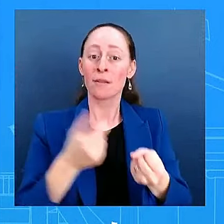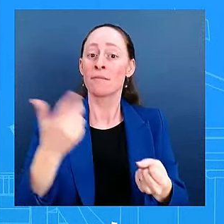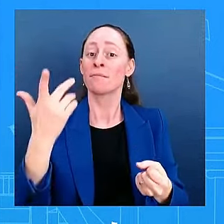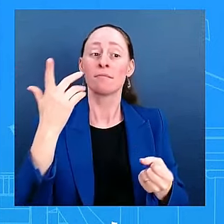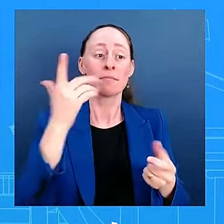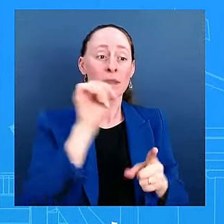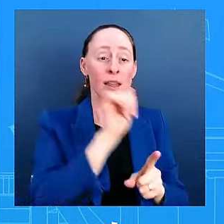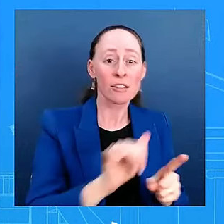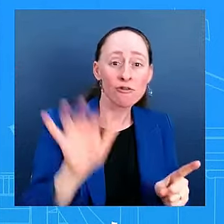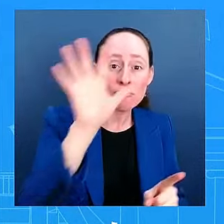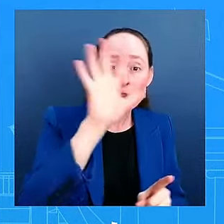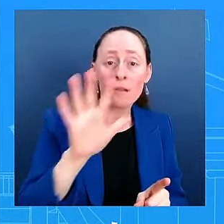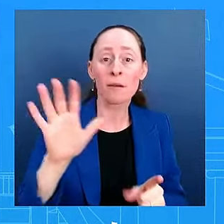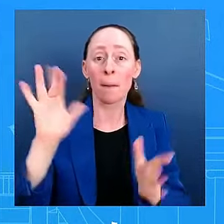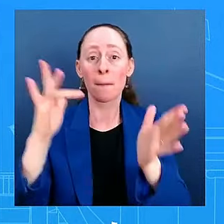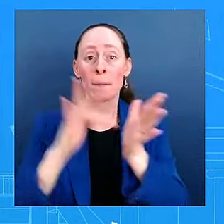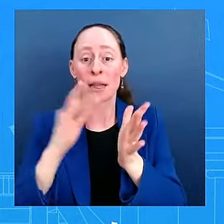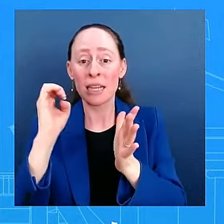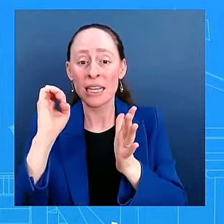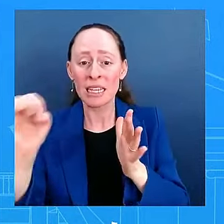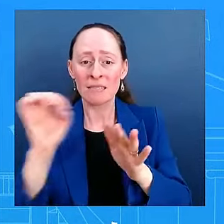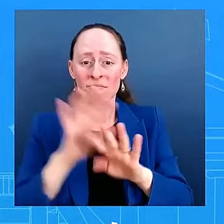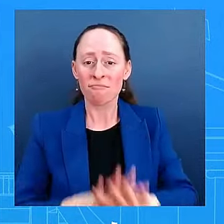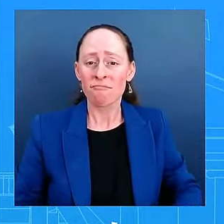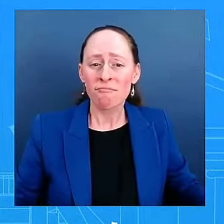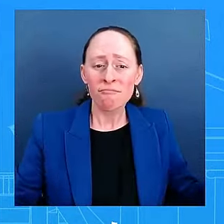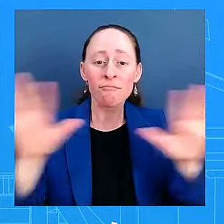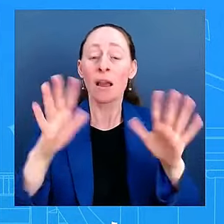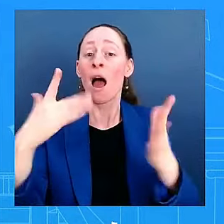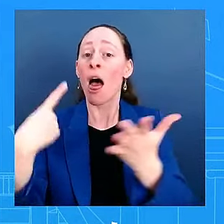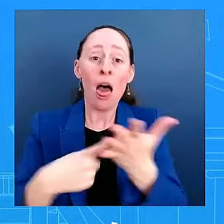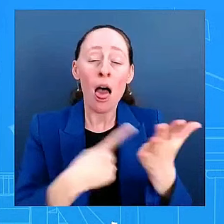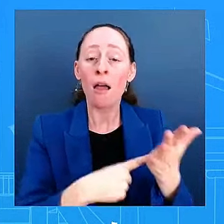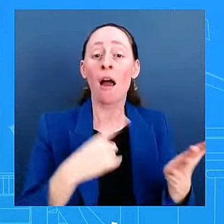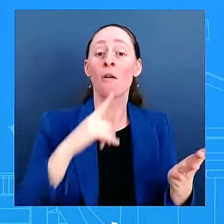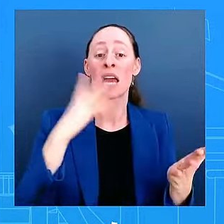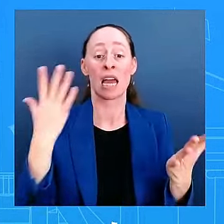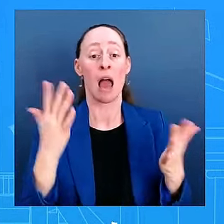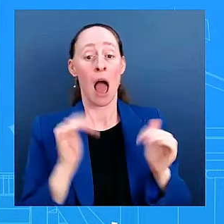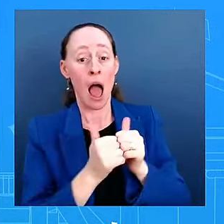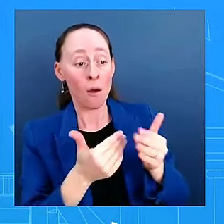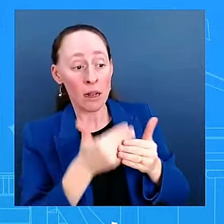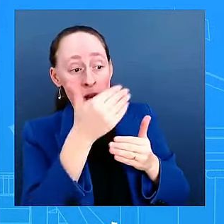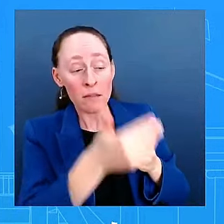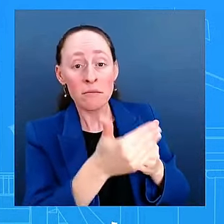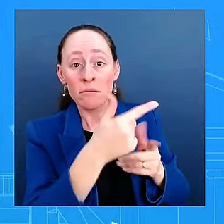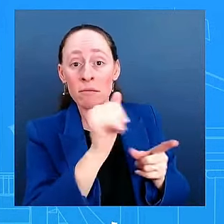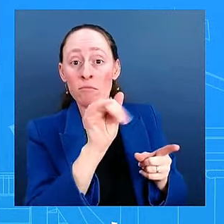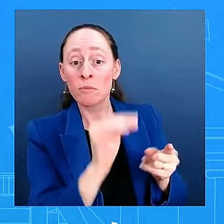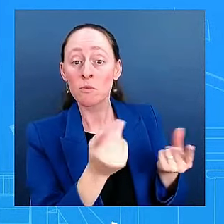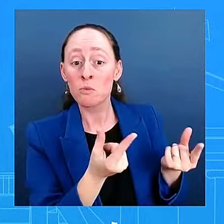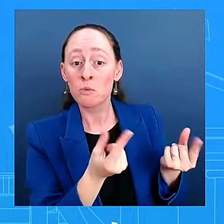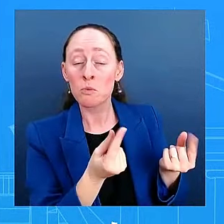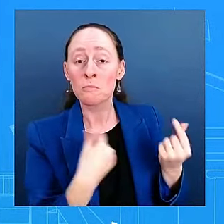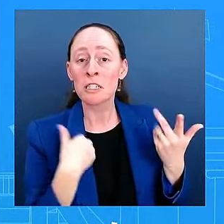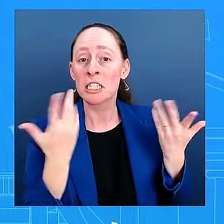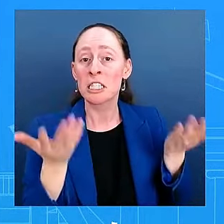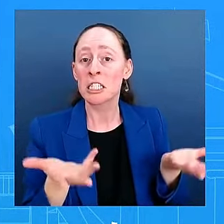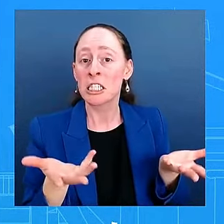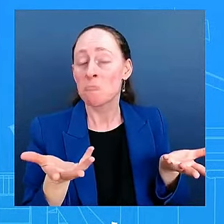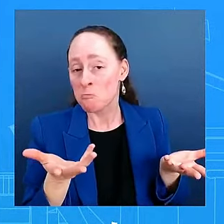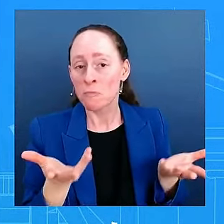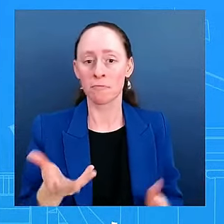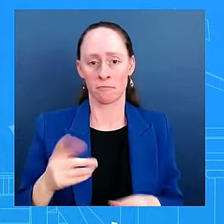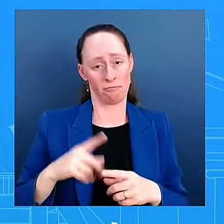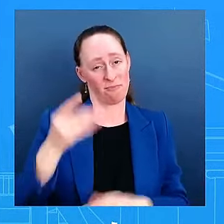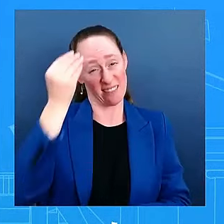administration is going to do. I can only speak to what the president was proud that he was able to do over the last three plus